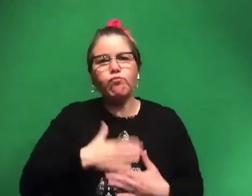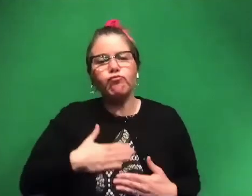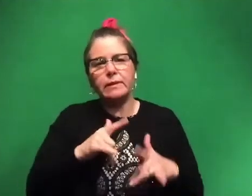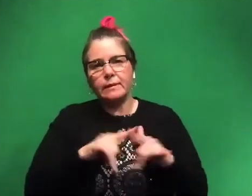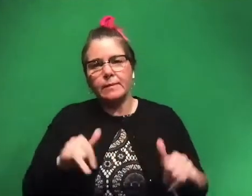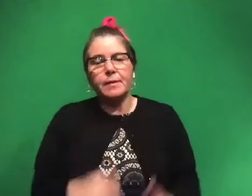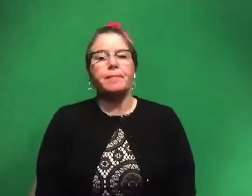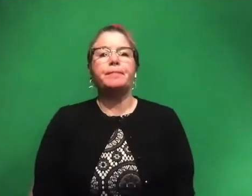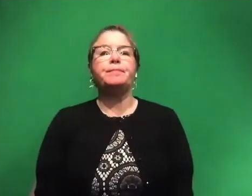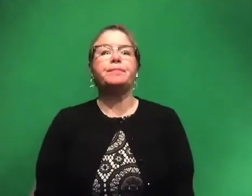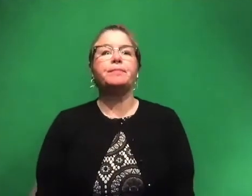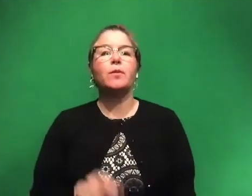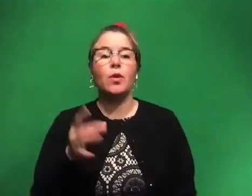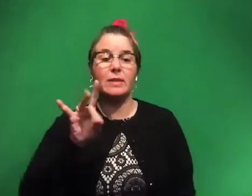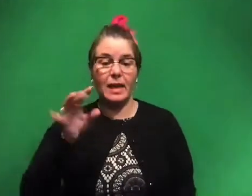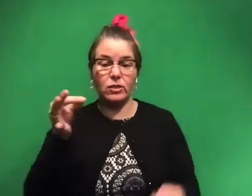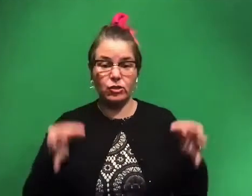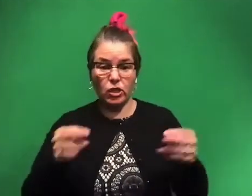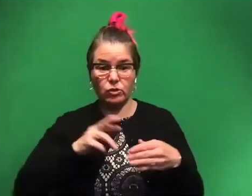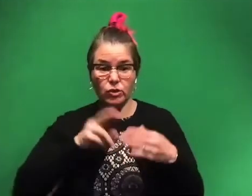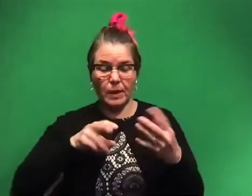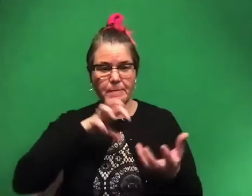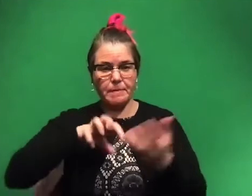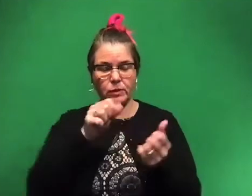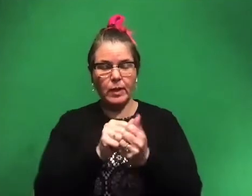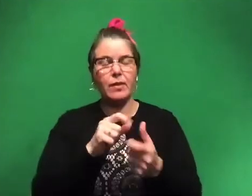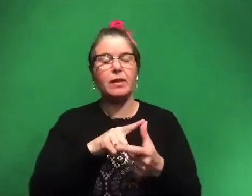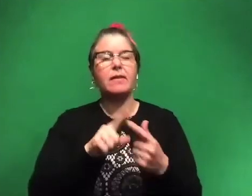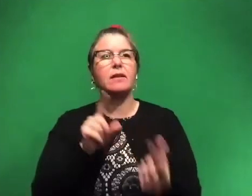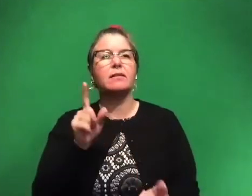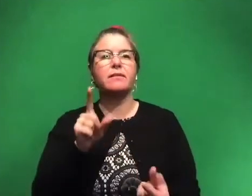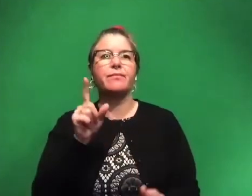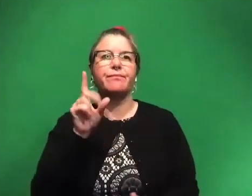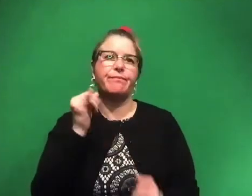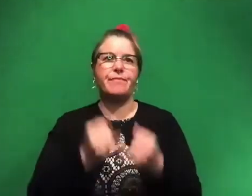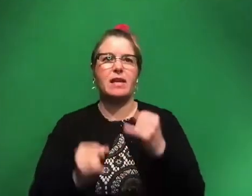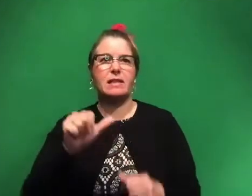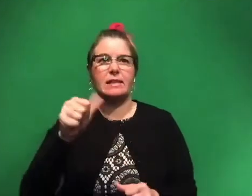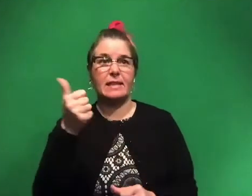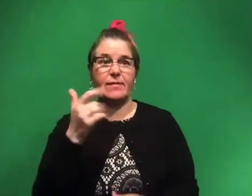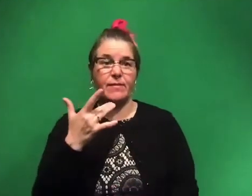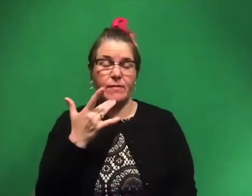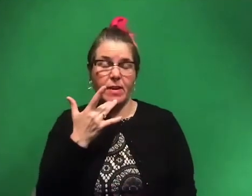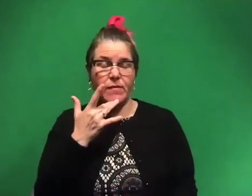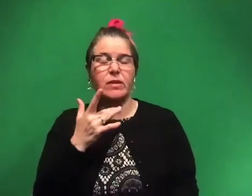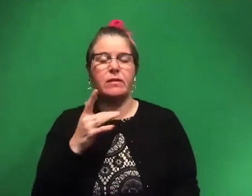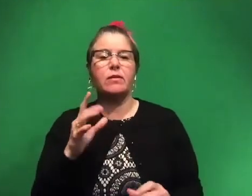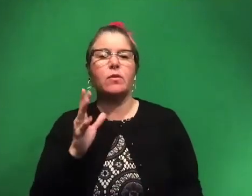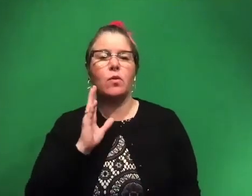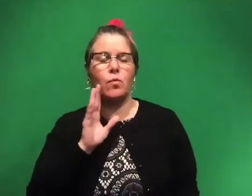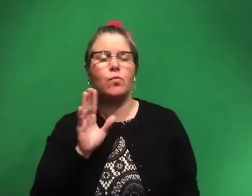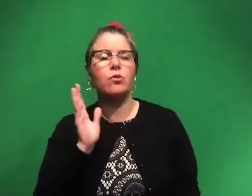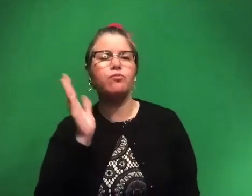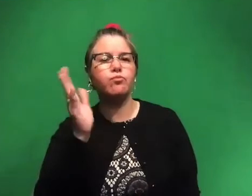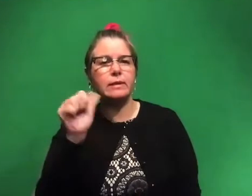based on all eight judges' results, we mix it together. And then the 10 favorites from our group are going to be giving 10-minute